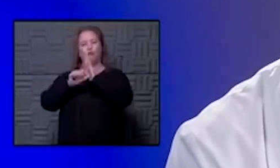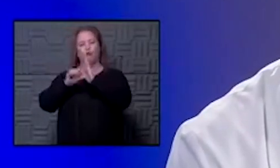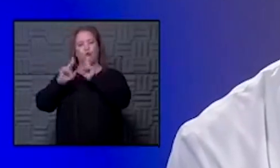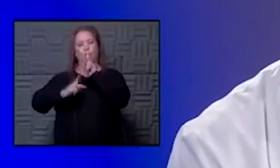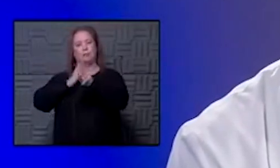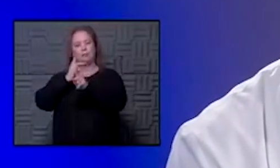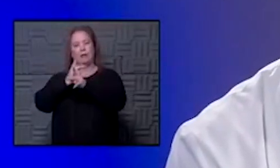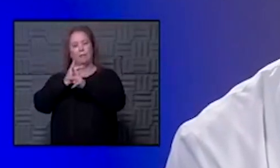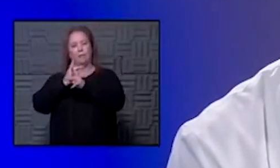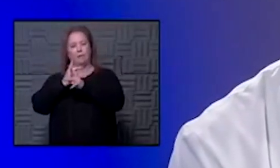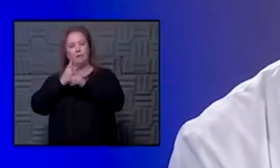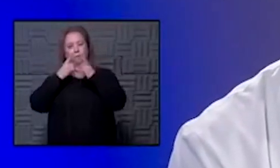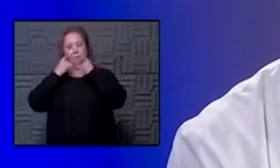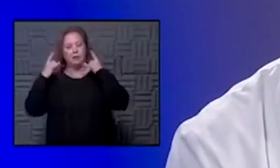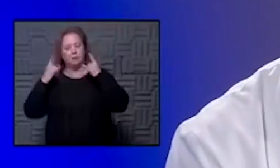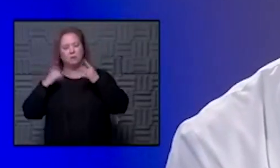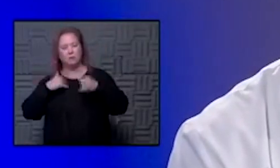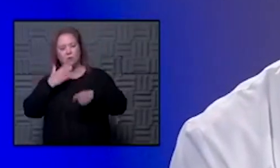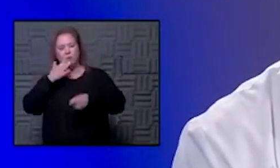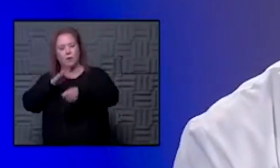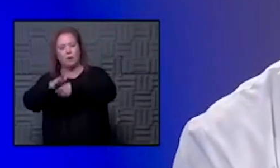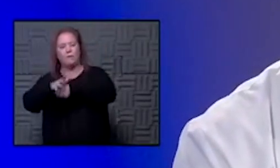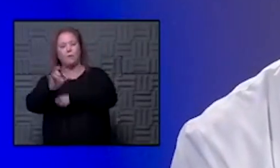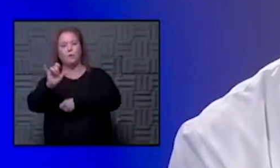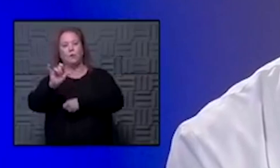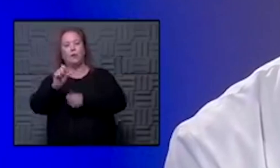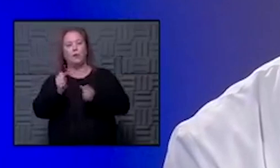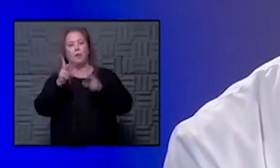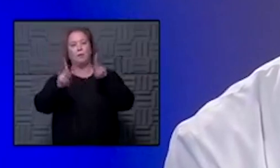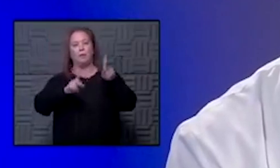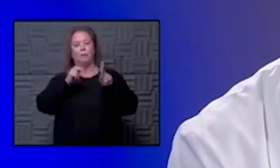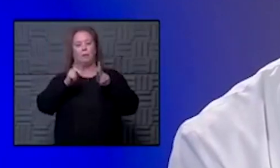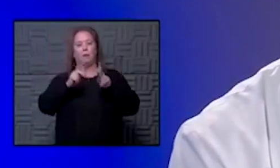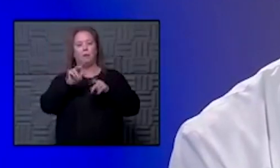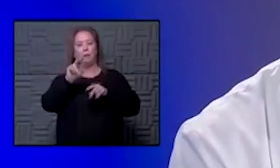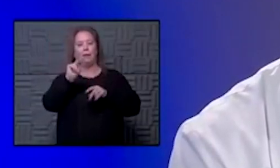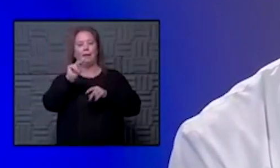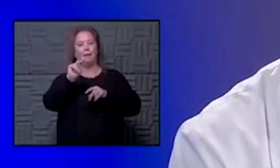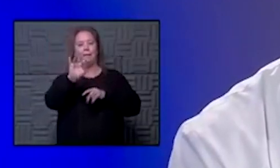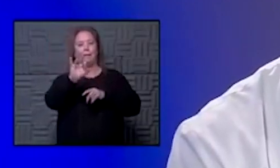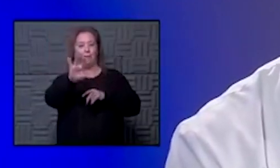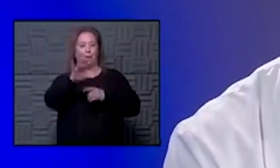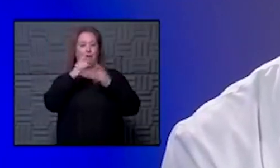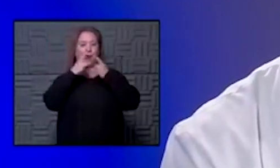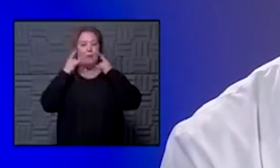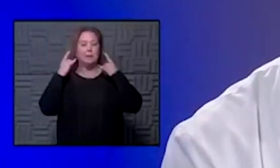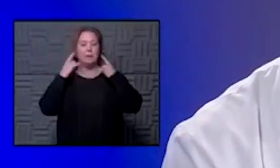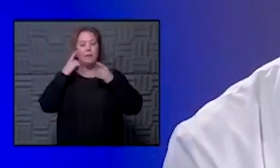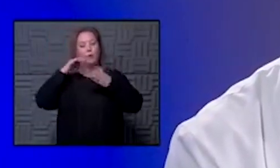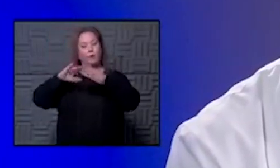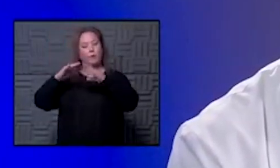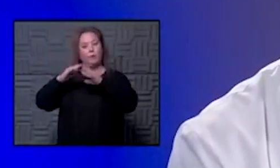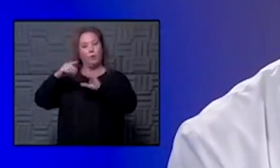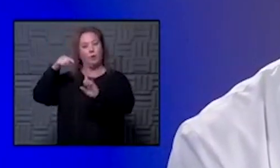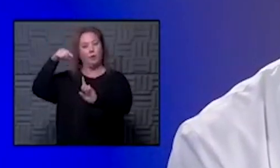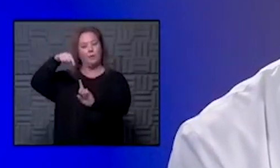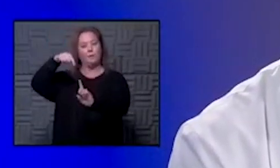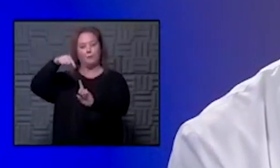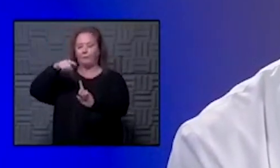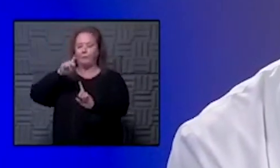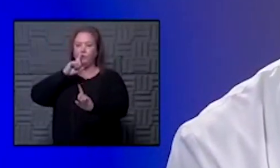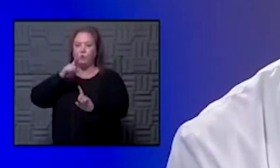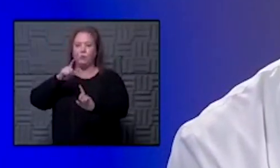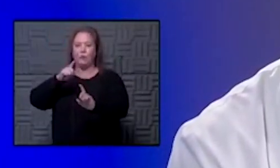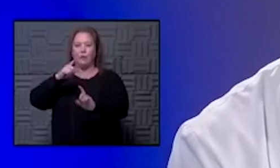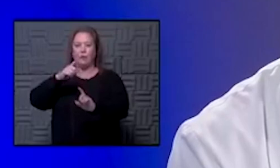masks those are probably adequate as well and then of course we know a lot of people are wearing n95s but for the community purposes you